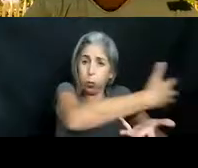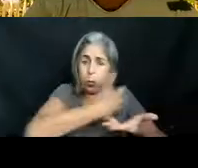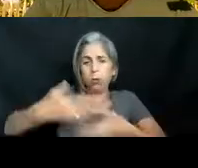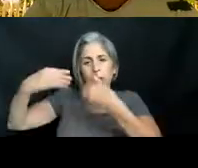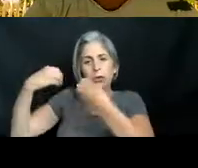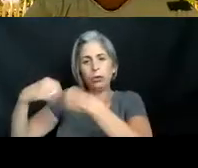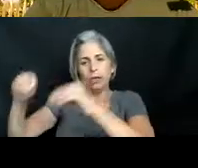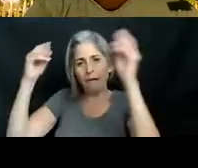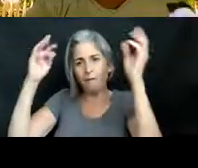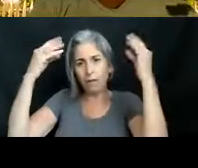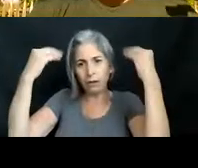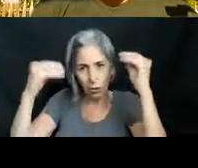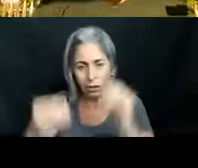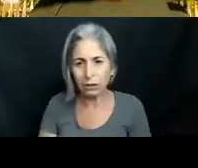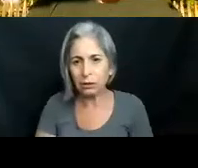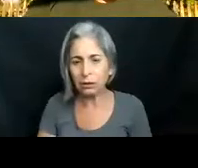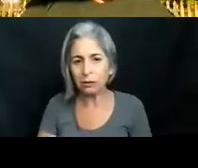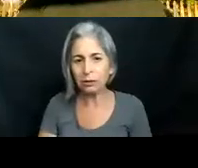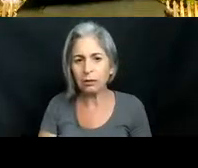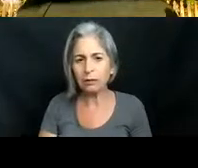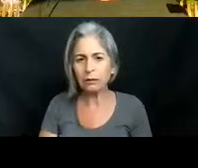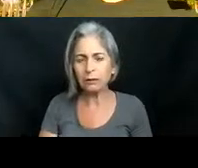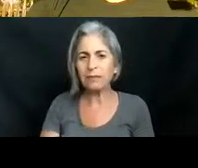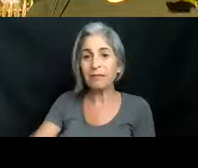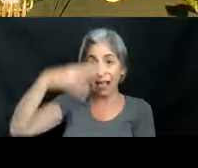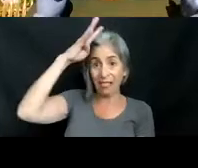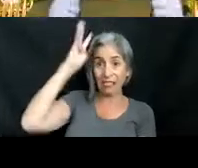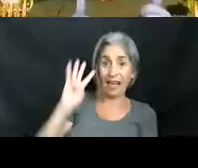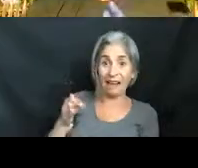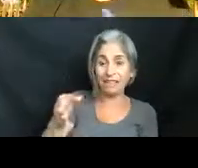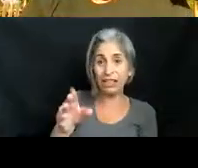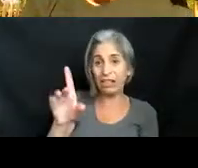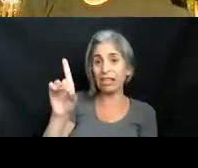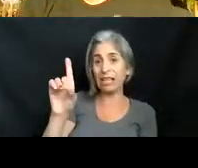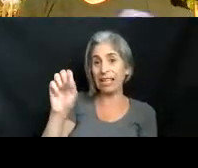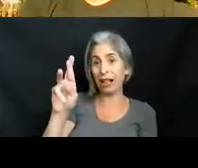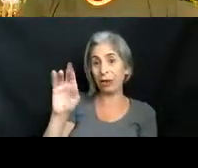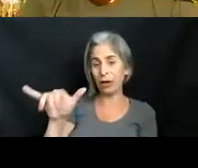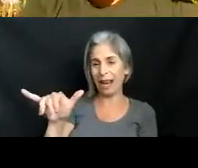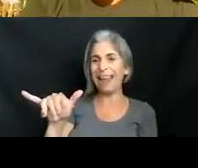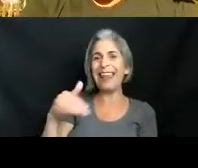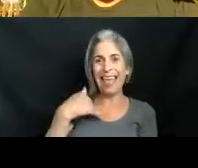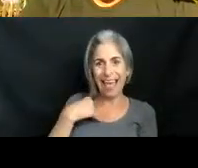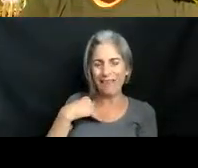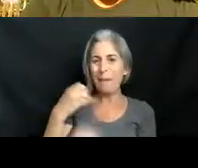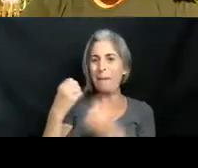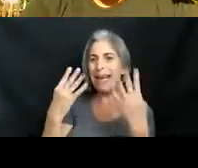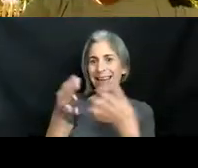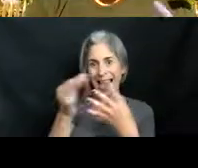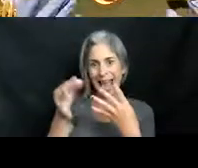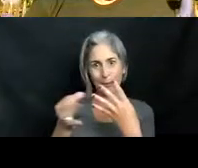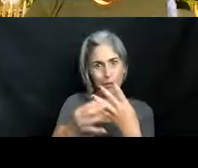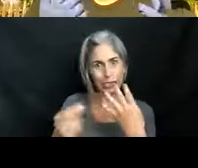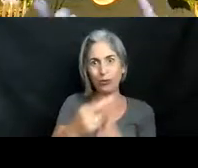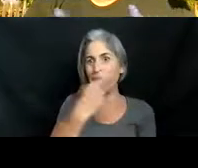I think we have a chat. Let's see. Lionfish in Delray just opened. They have multiple lionfish dishes. Perfect. Yeah, that is awesome. So